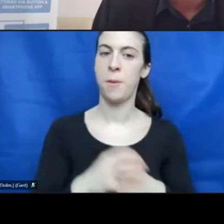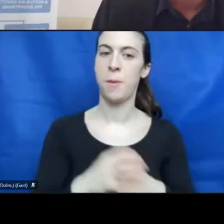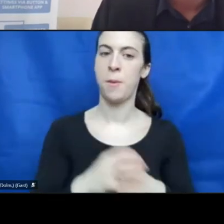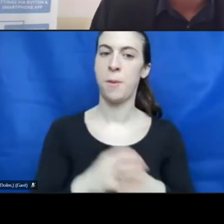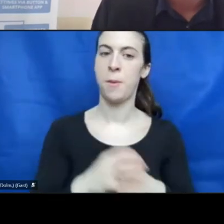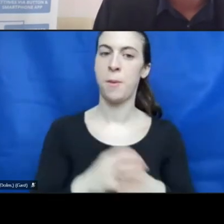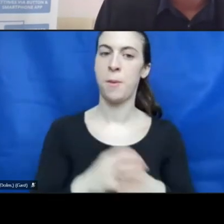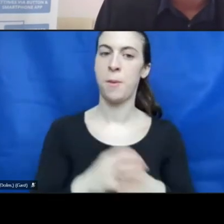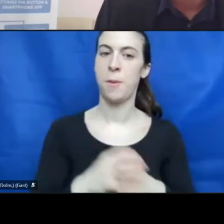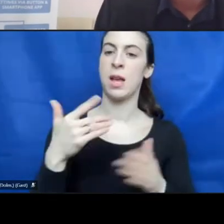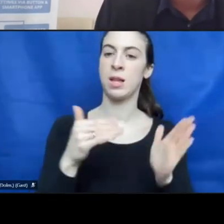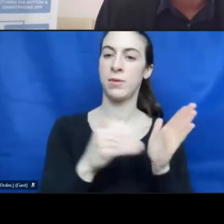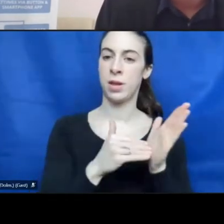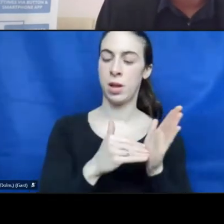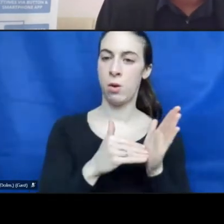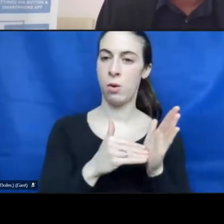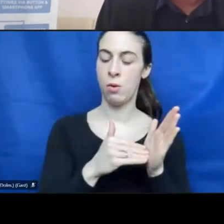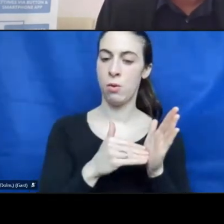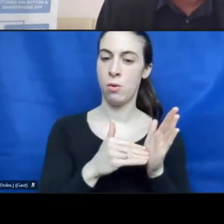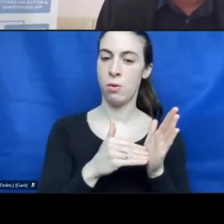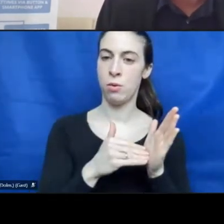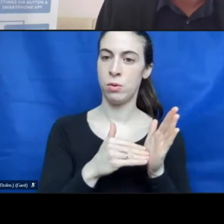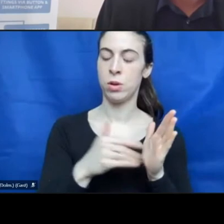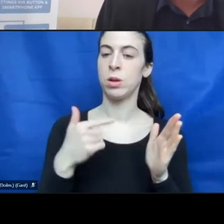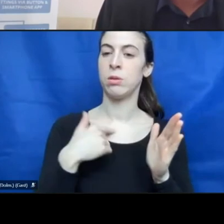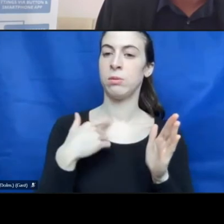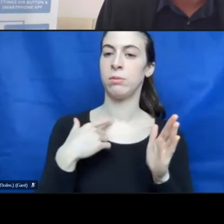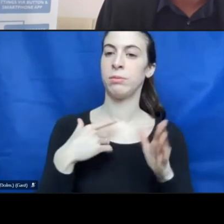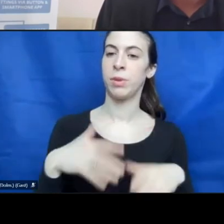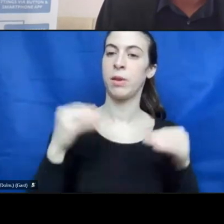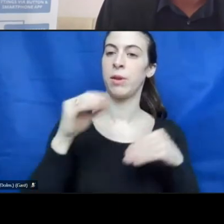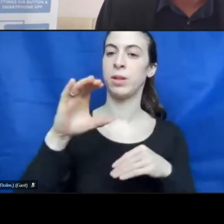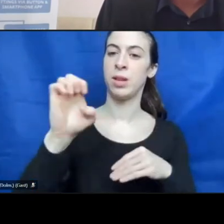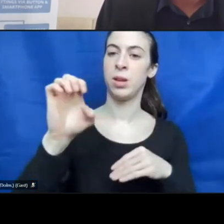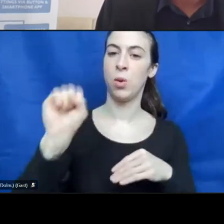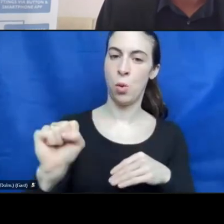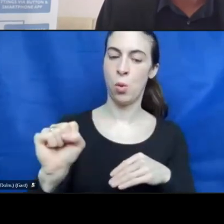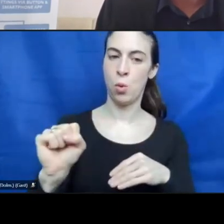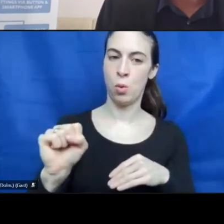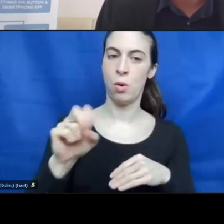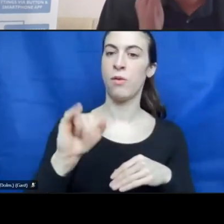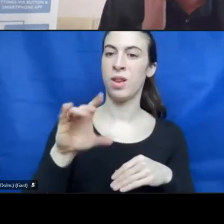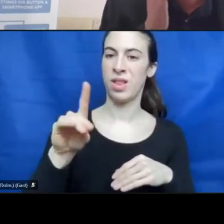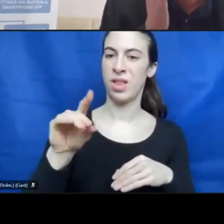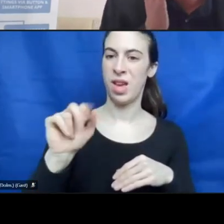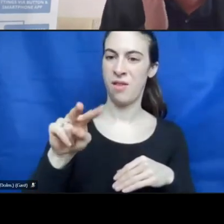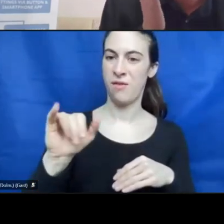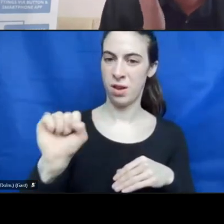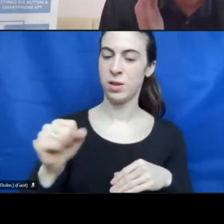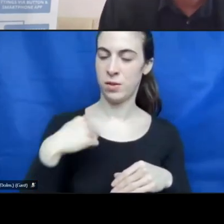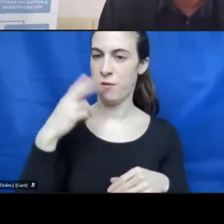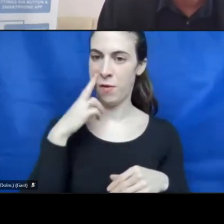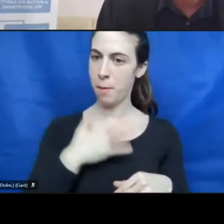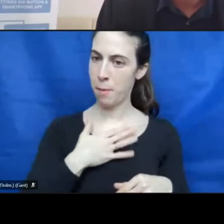year of 2000, I started as CEO of Devis and I realized that